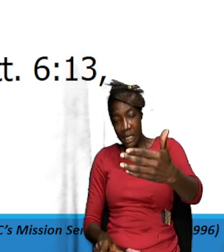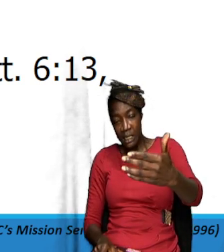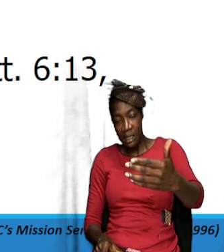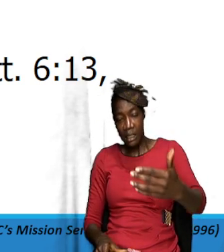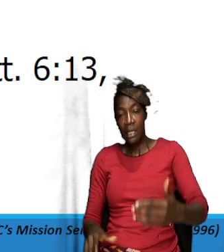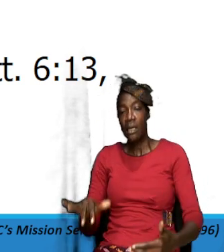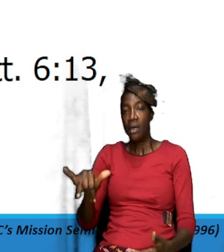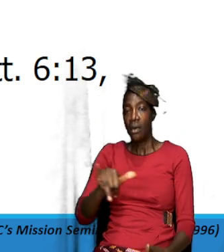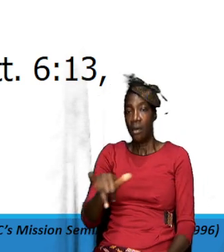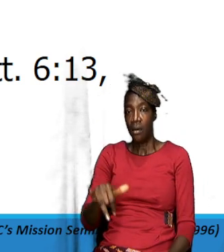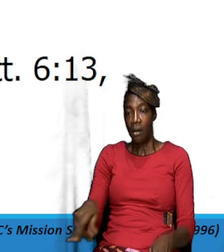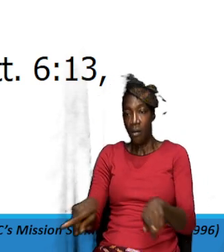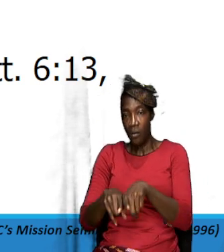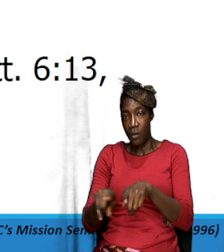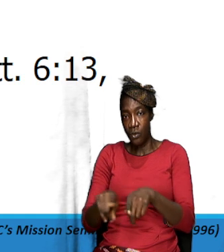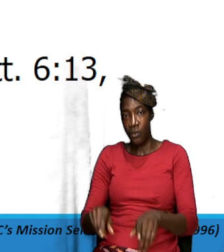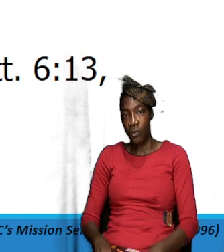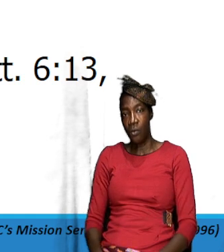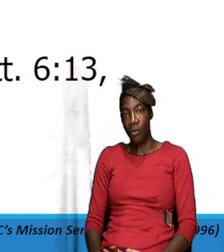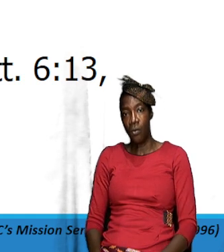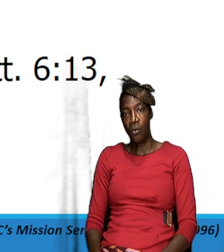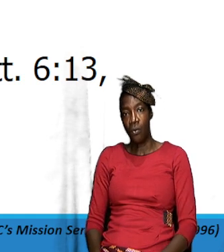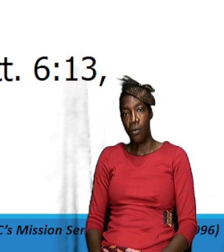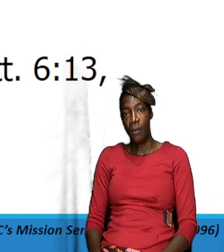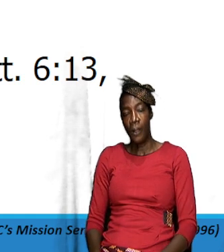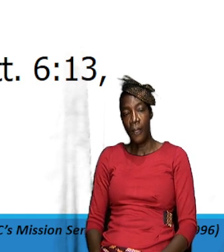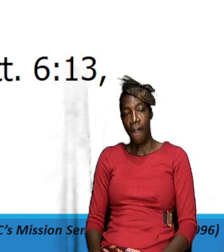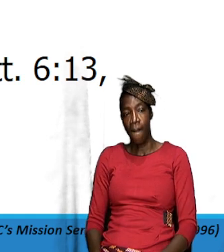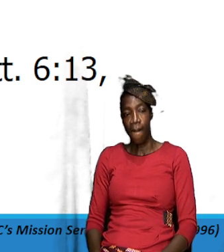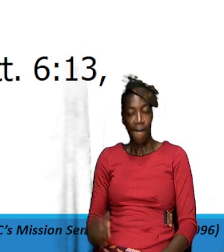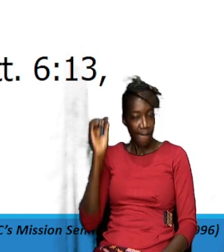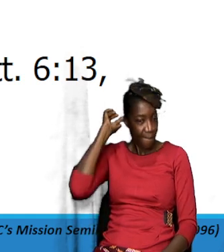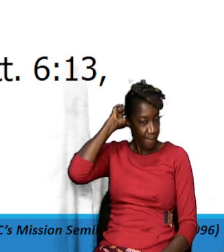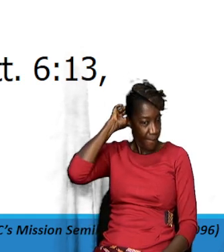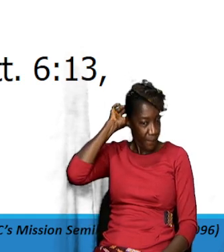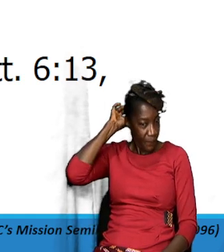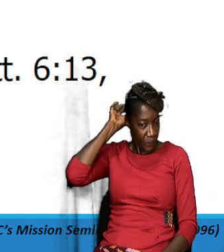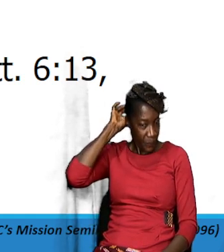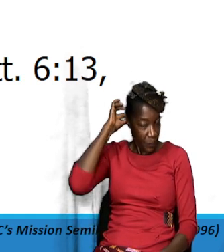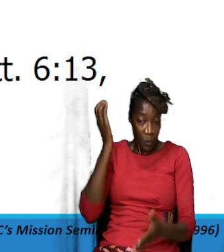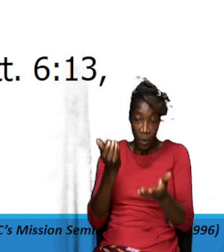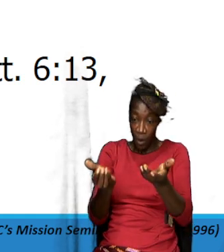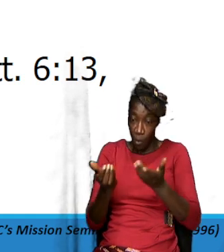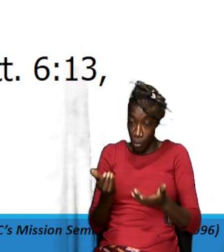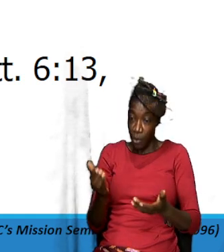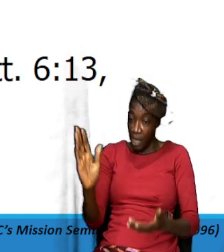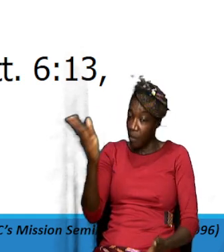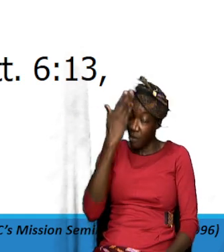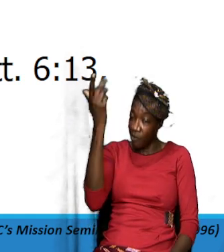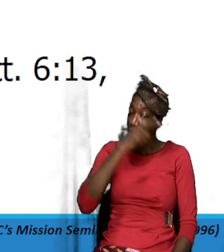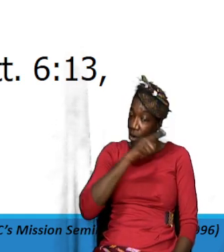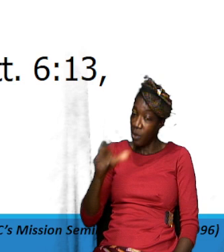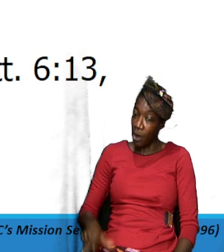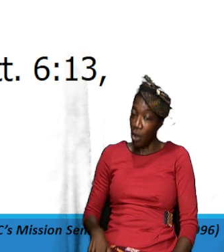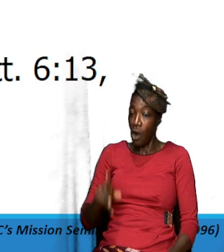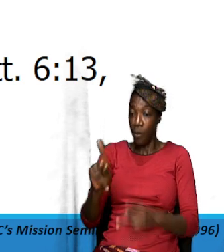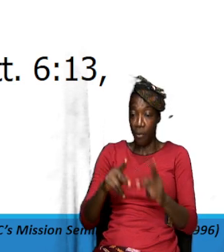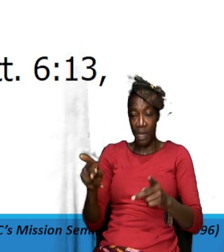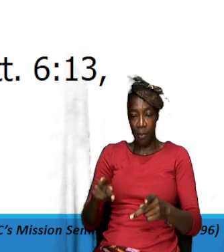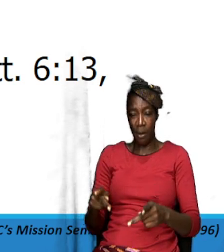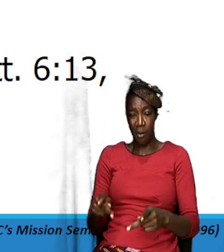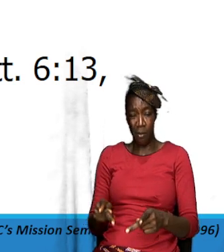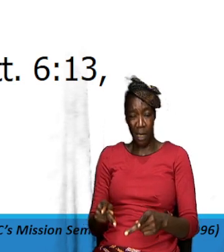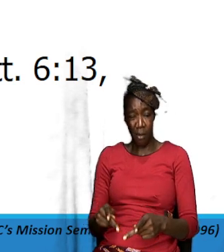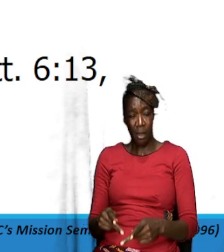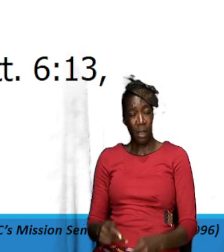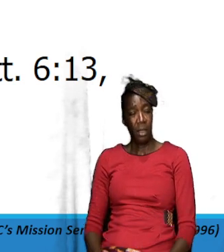also we should also bring before the Lord people who we probably have up in our